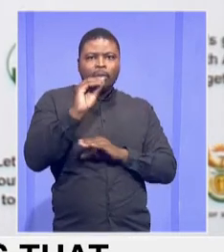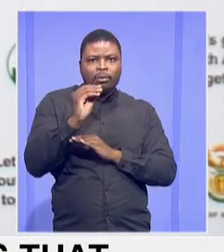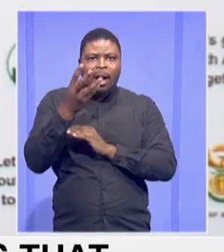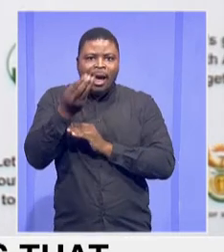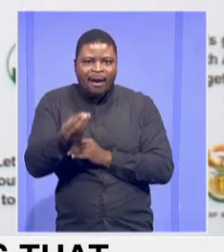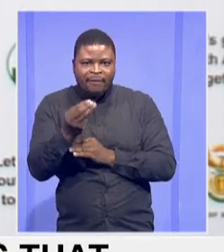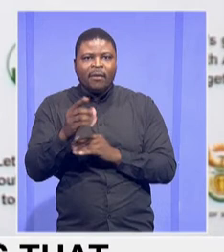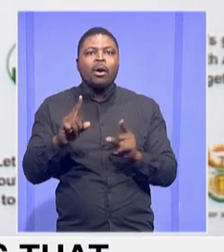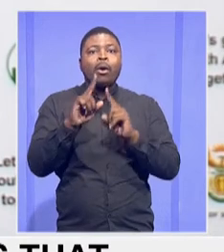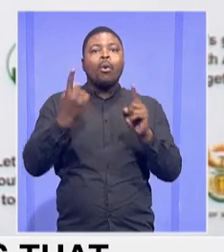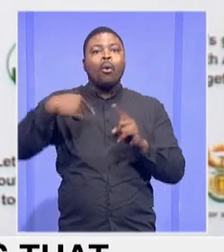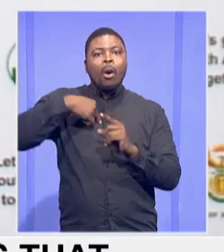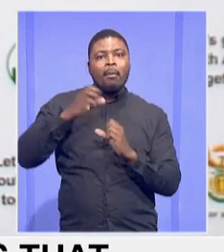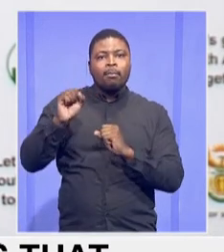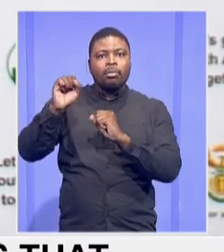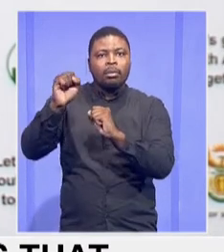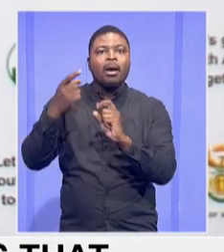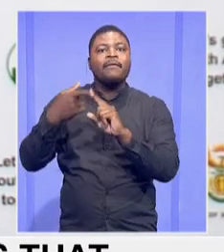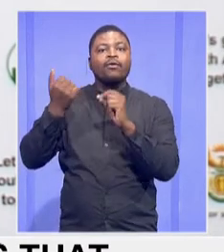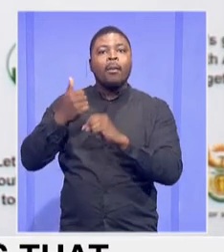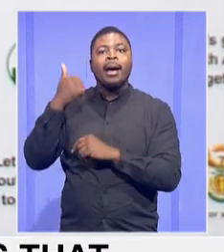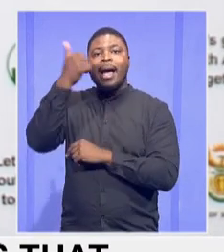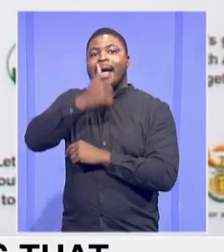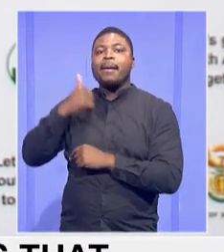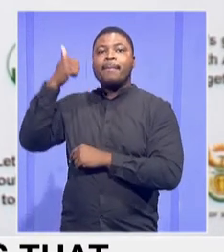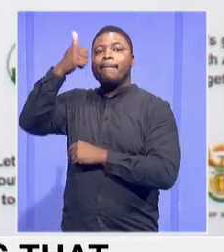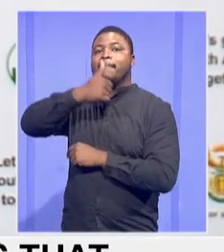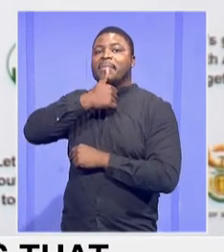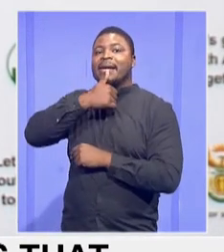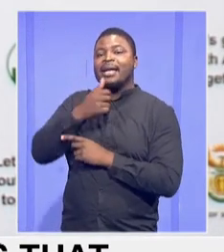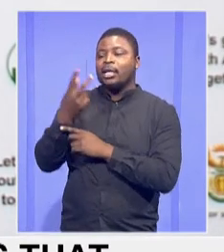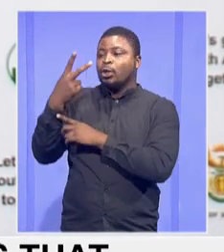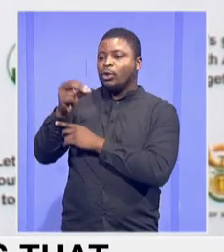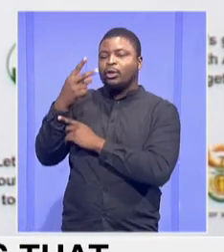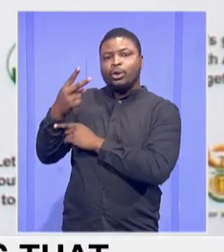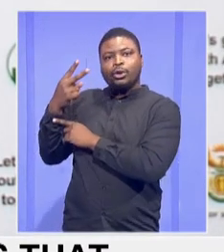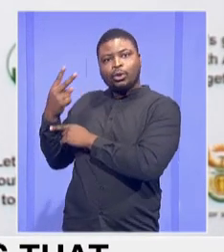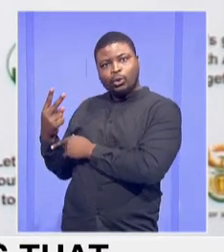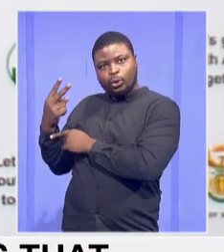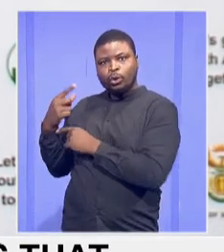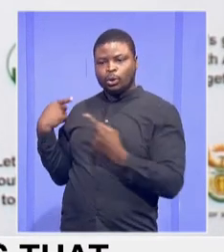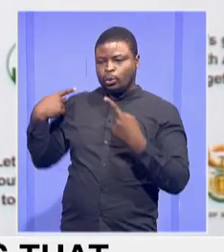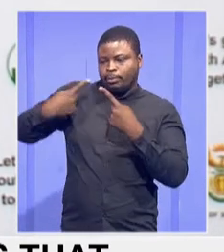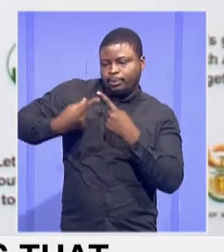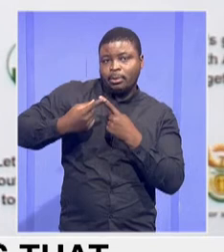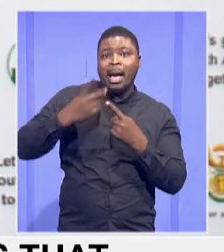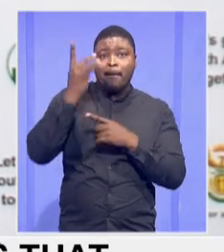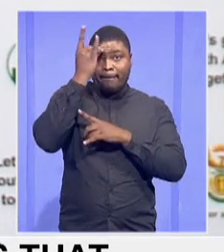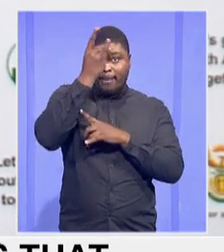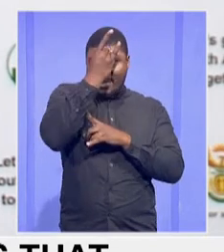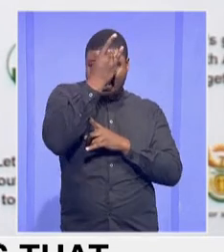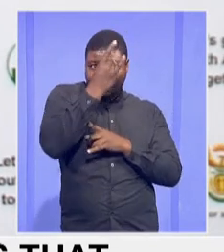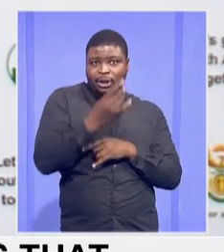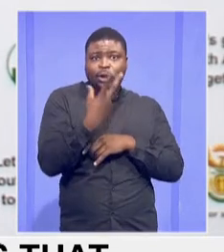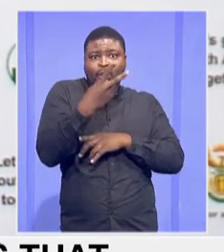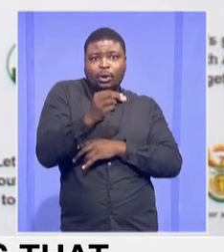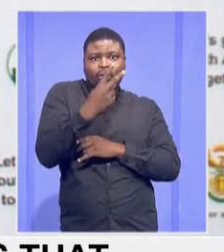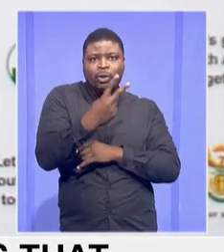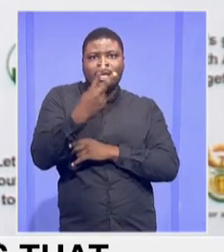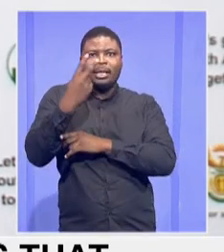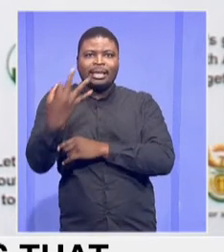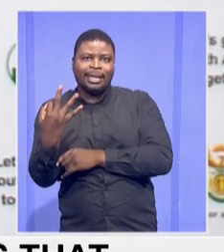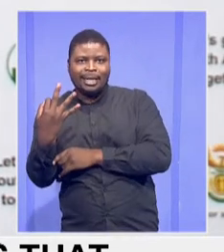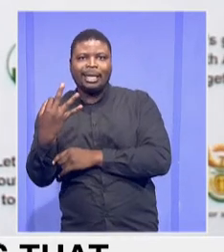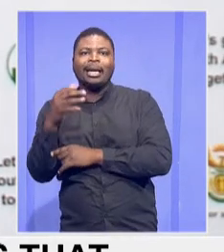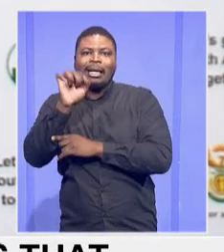2022 up to March 2023. That's the breakdown that we have provided